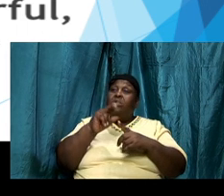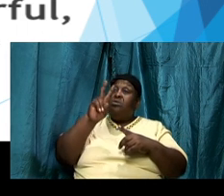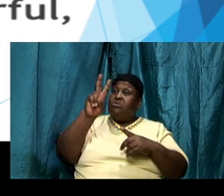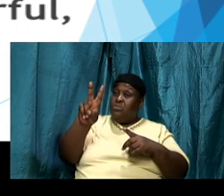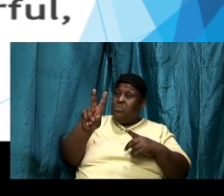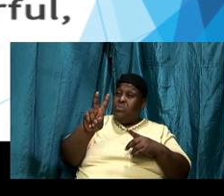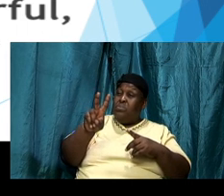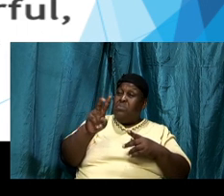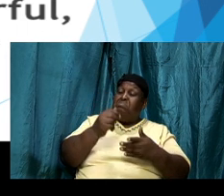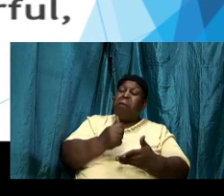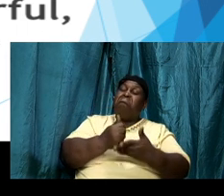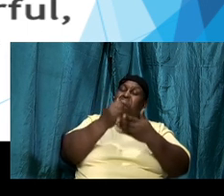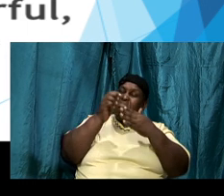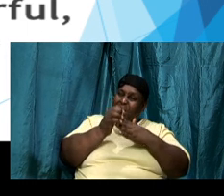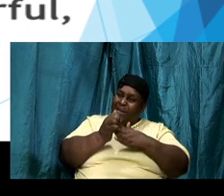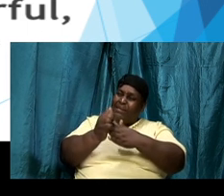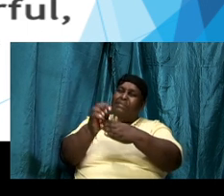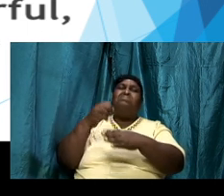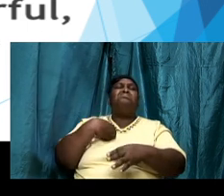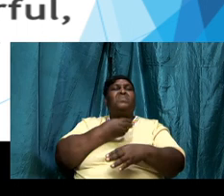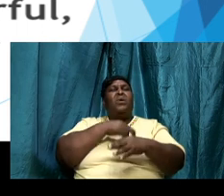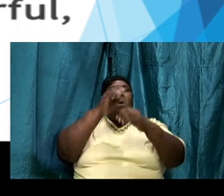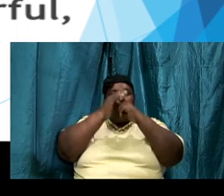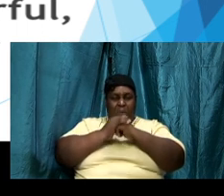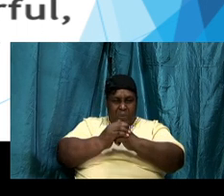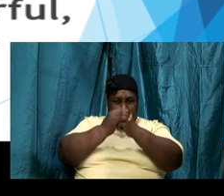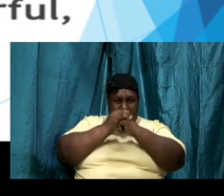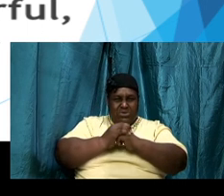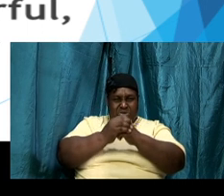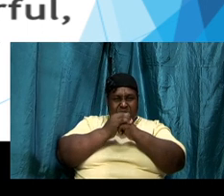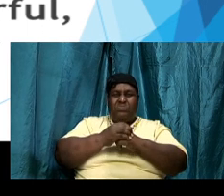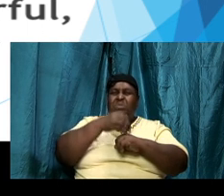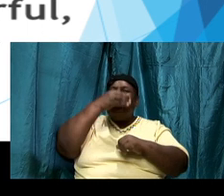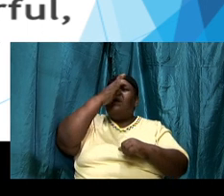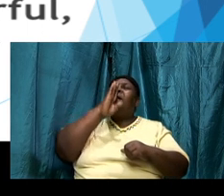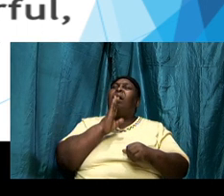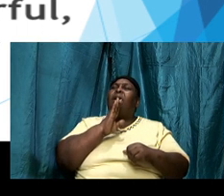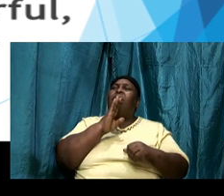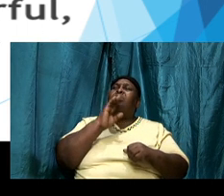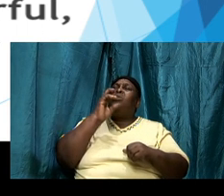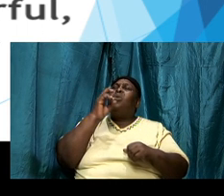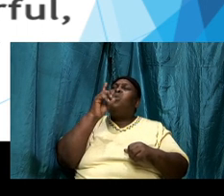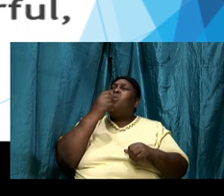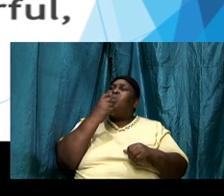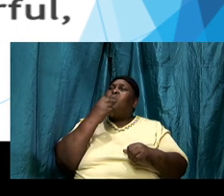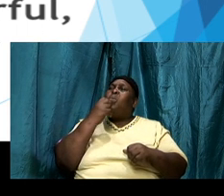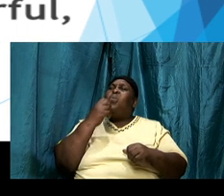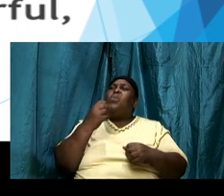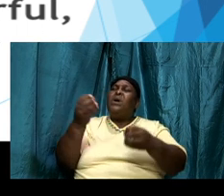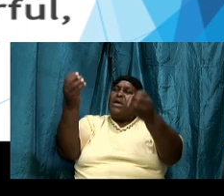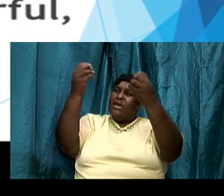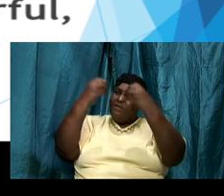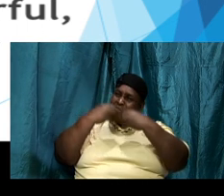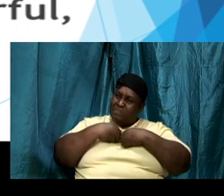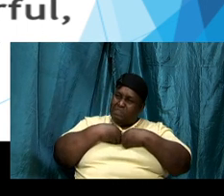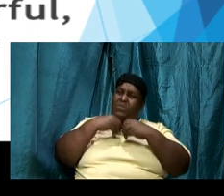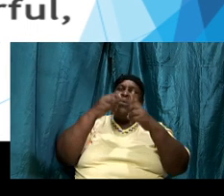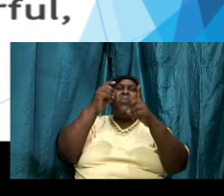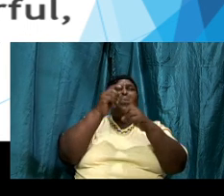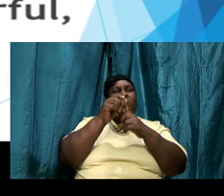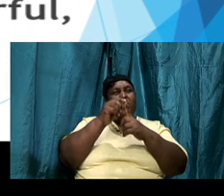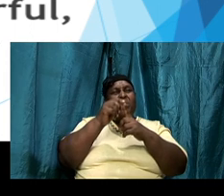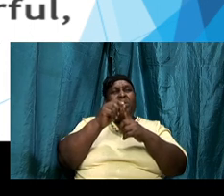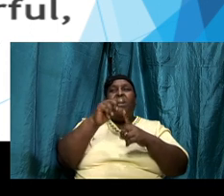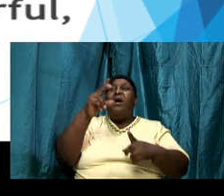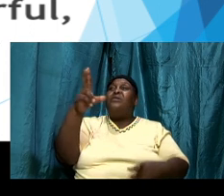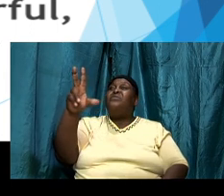to worship the one who gave us the word and three we are seeing nowhere we